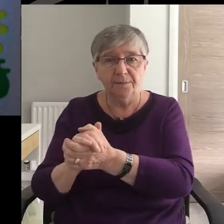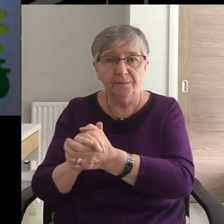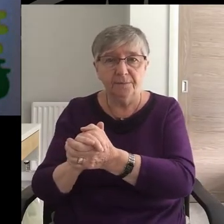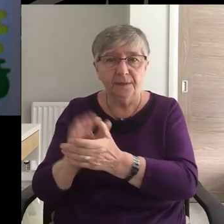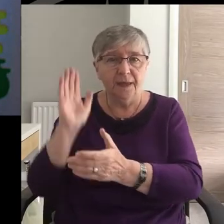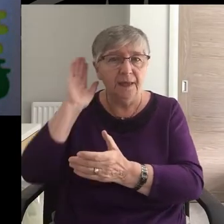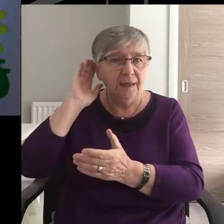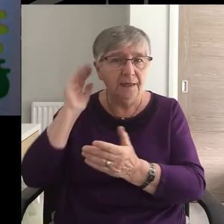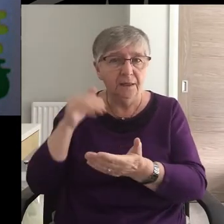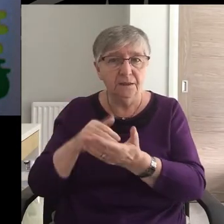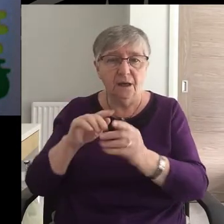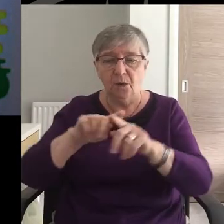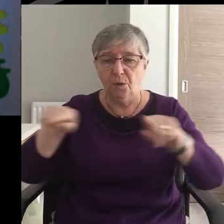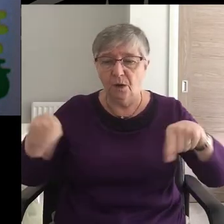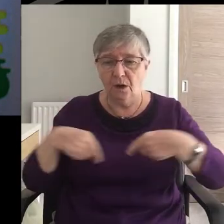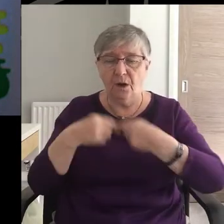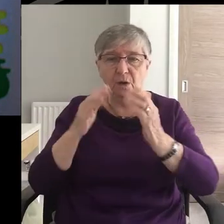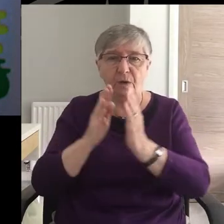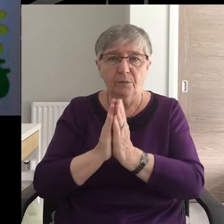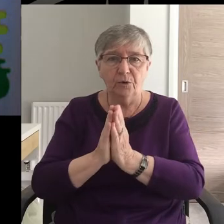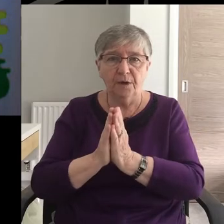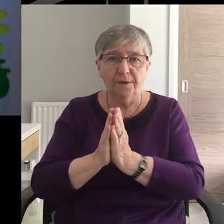Hear now our prayer.